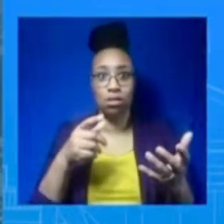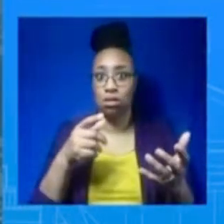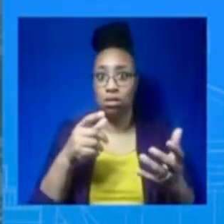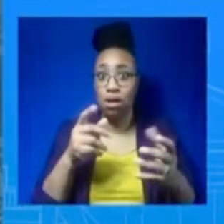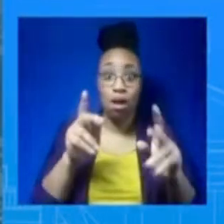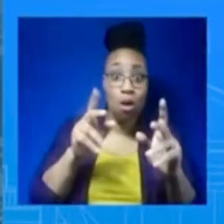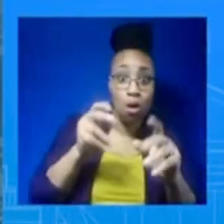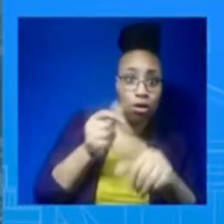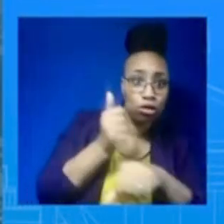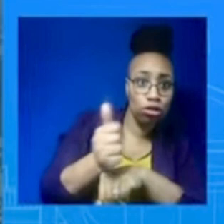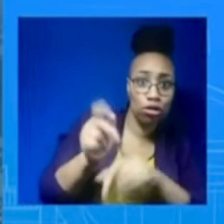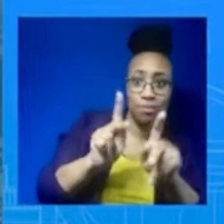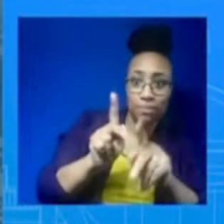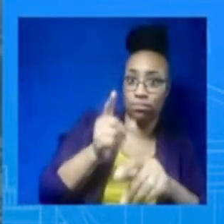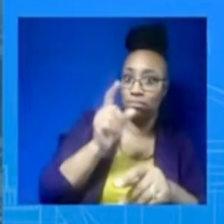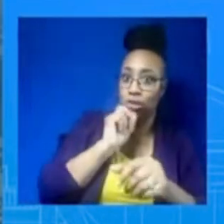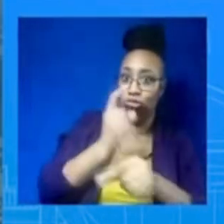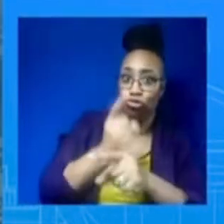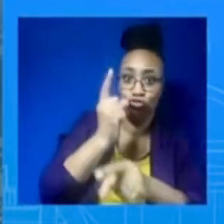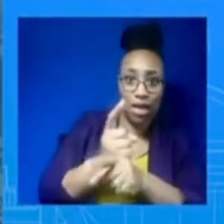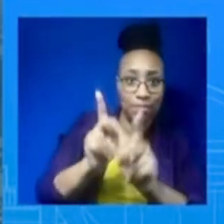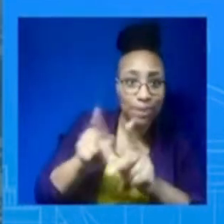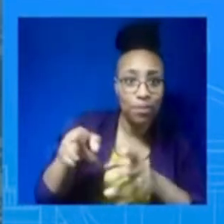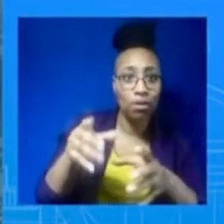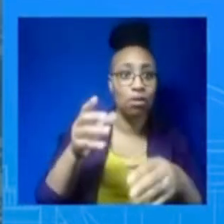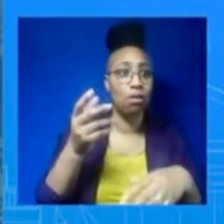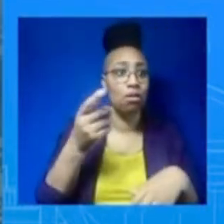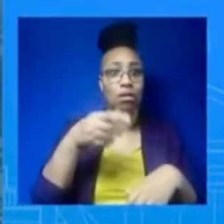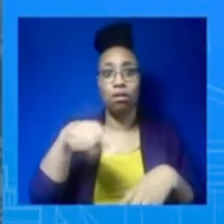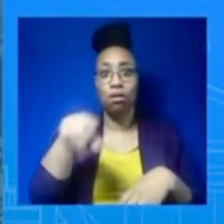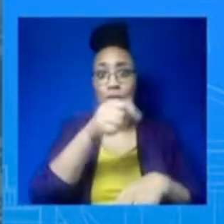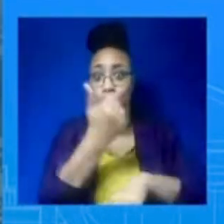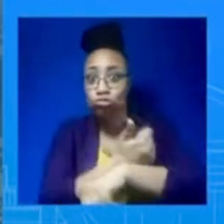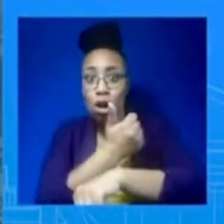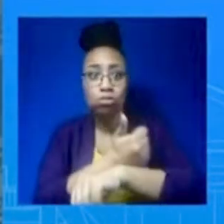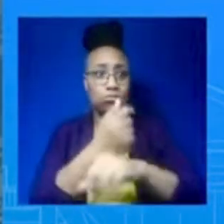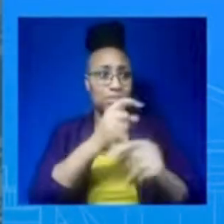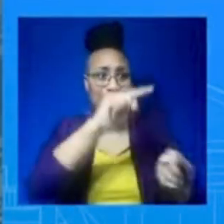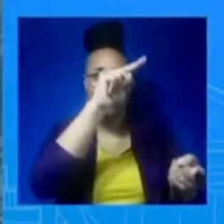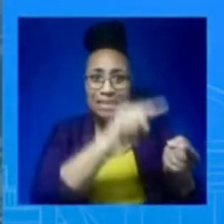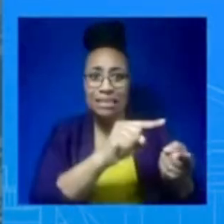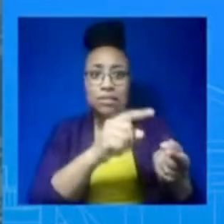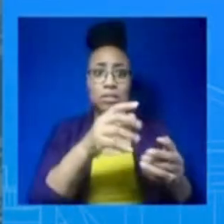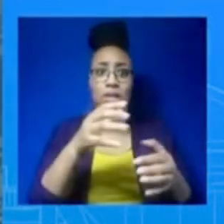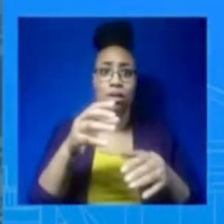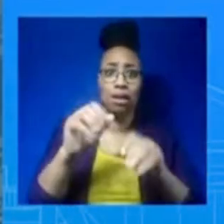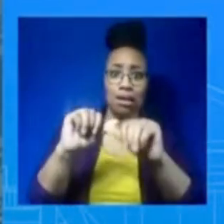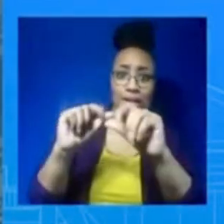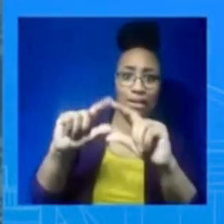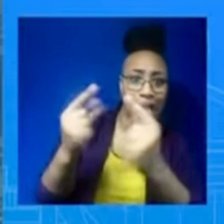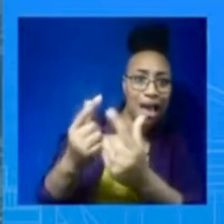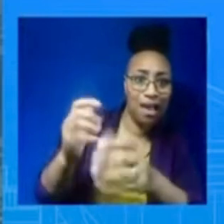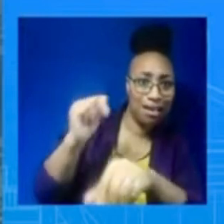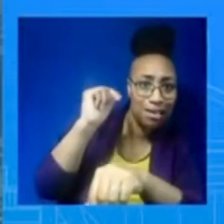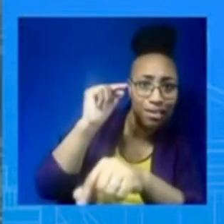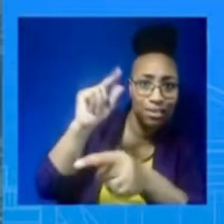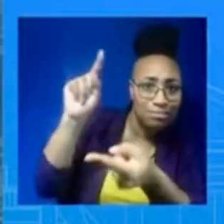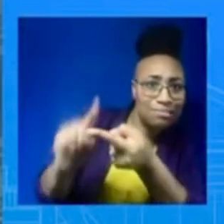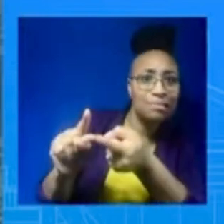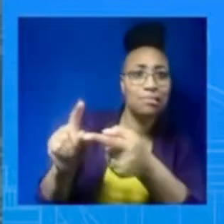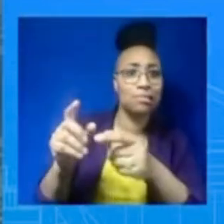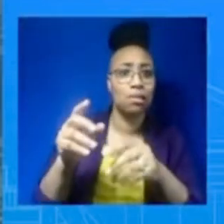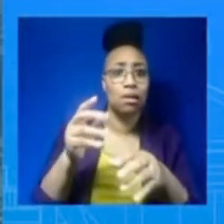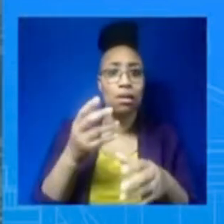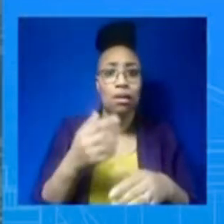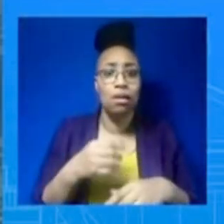investing in crime prevention, including drug courts, mental health, substance use, disorder services, homeless services, summer